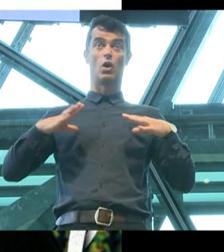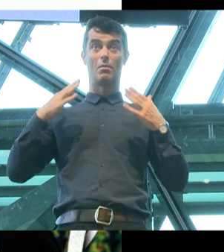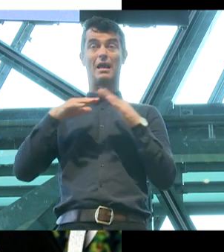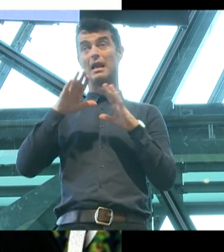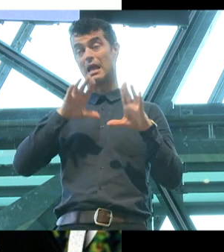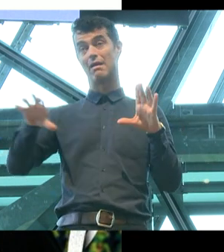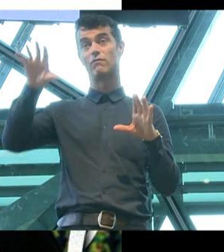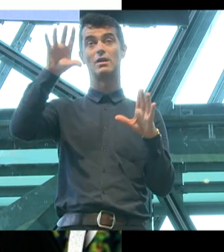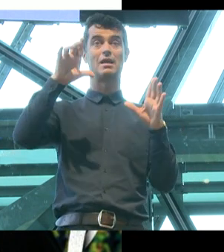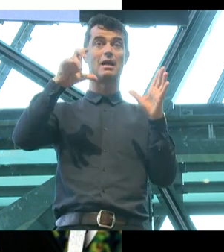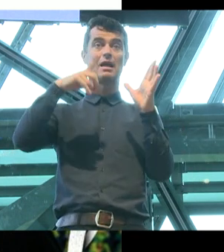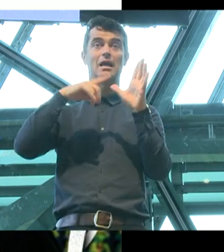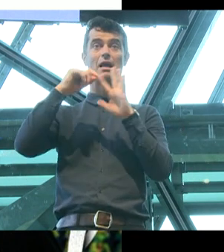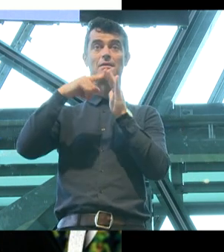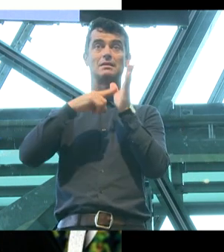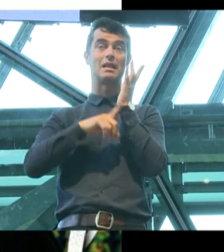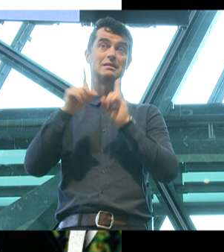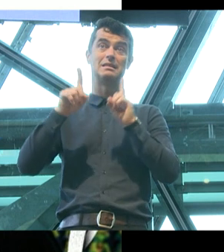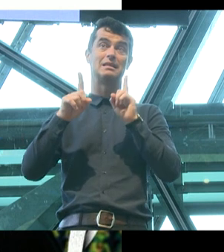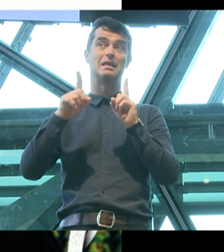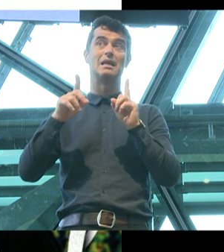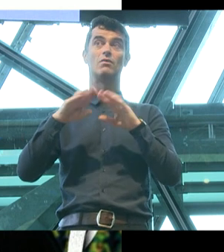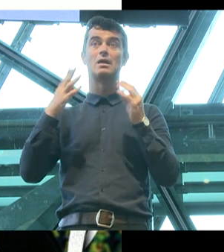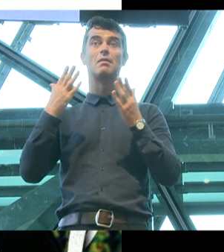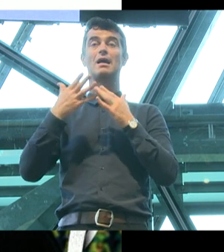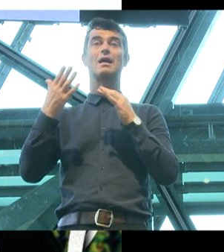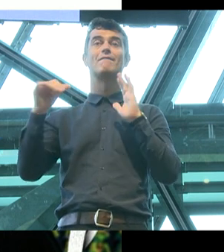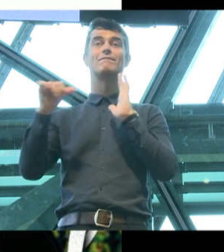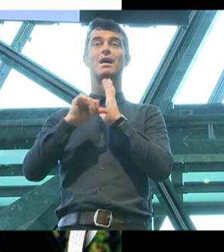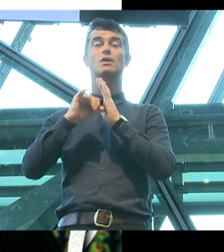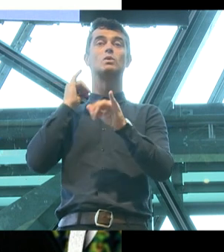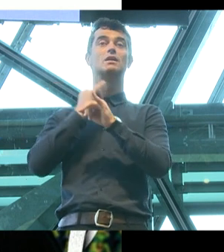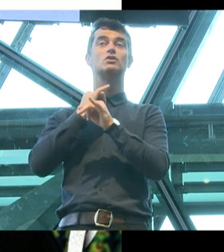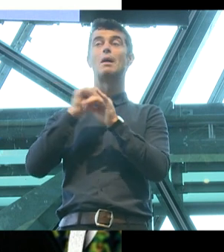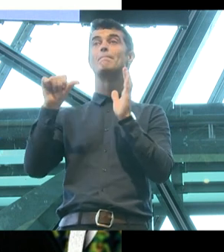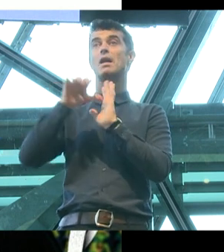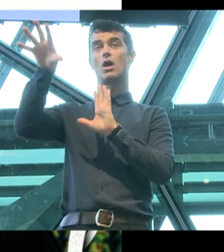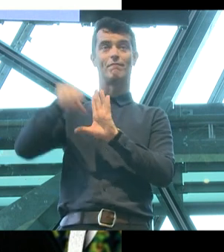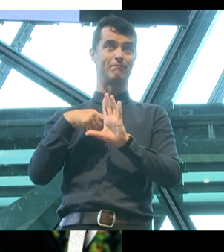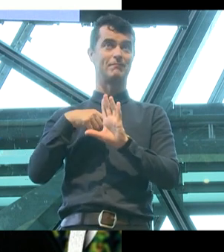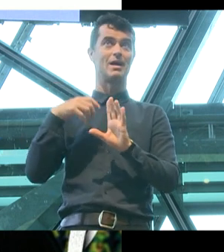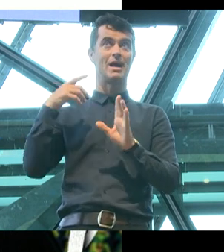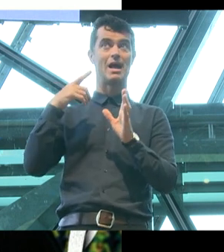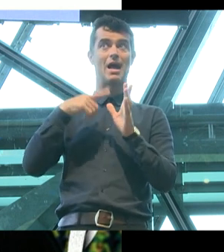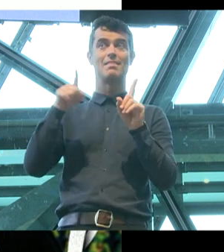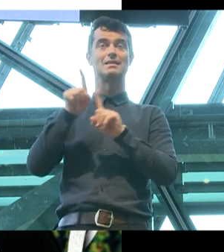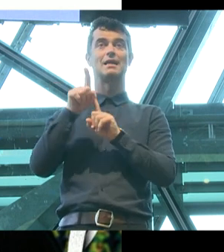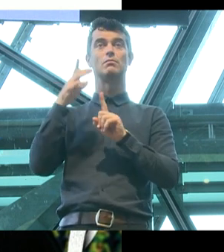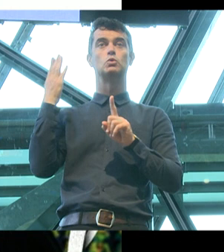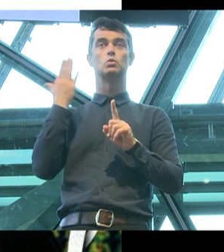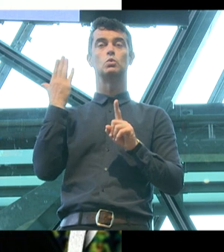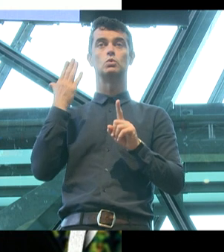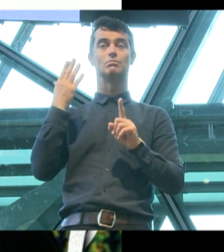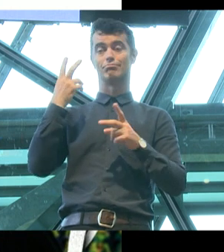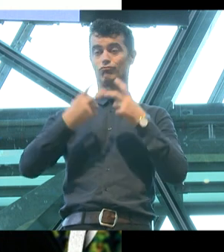every capital city if it weren't for a major financial institution pulling funding at the height of the Safe Schools controversy.